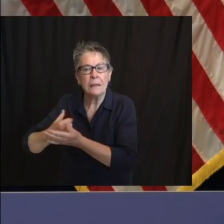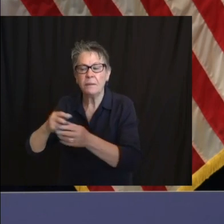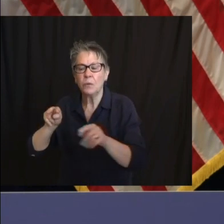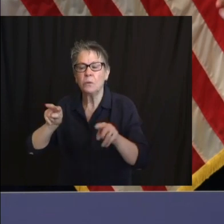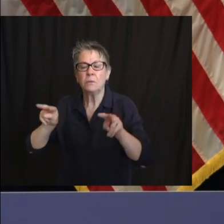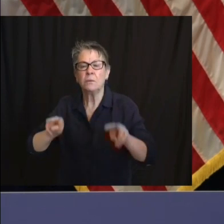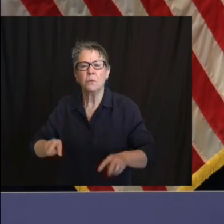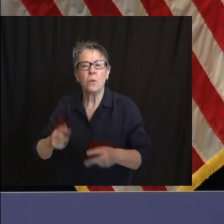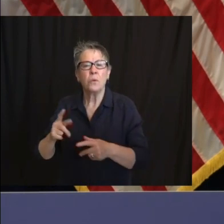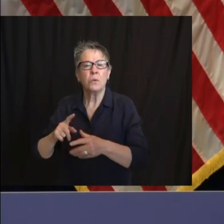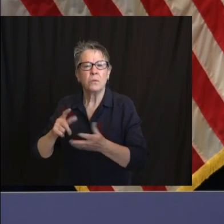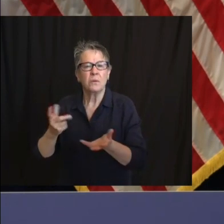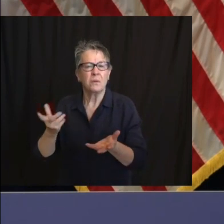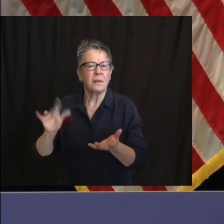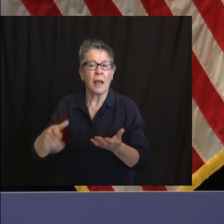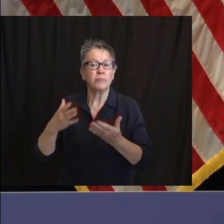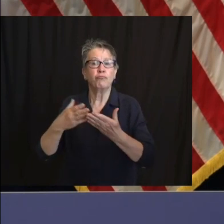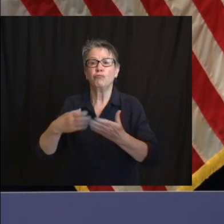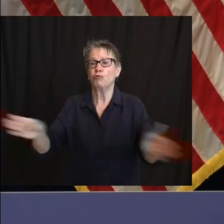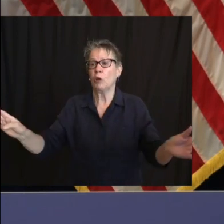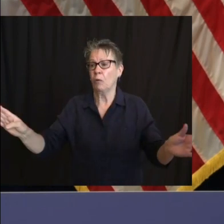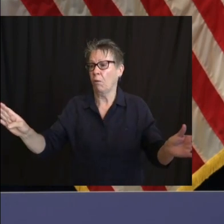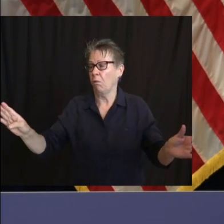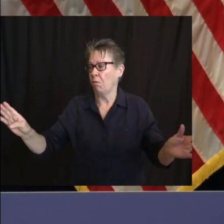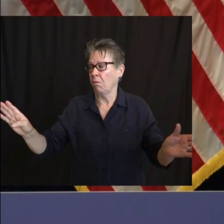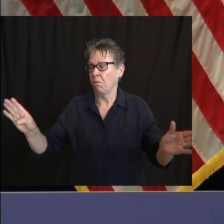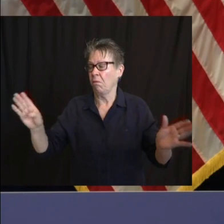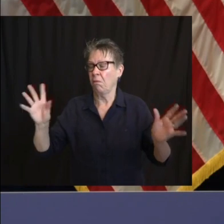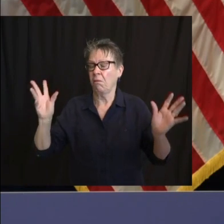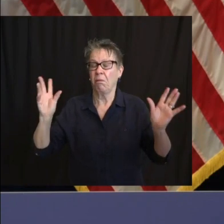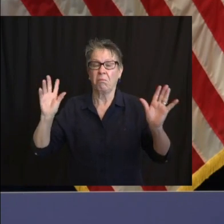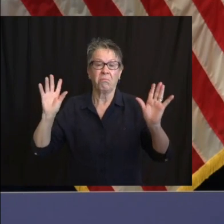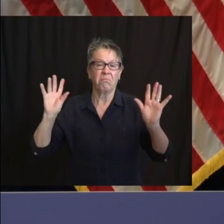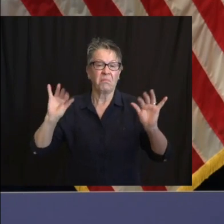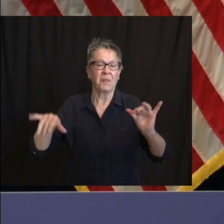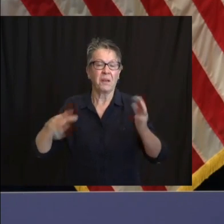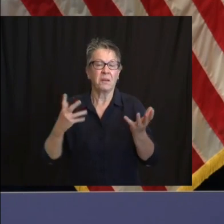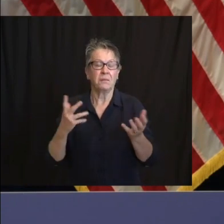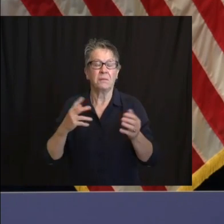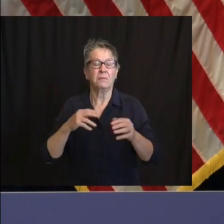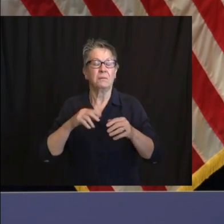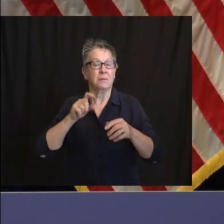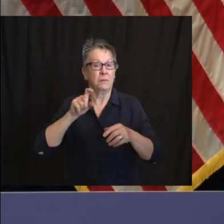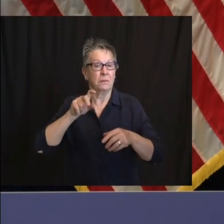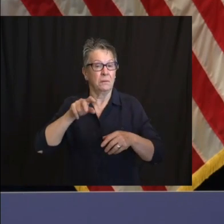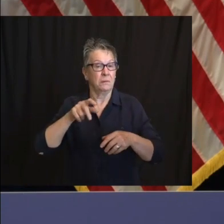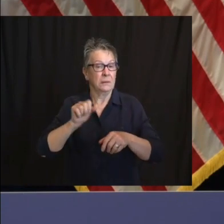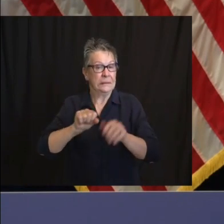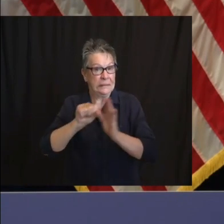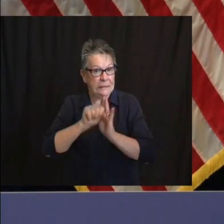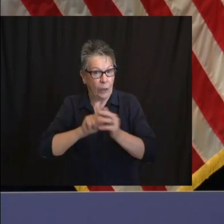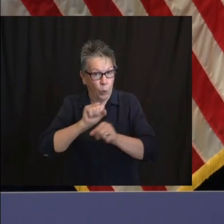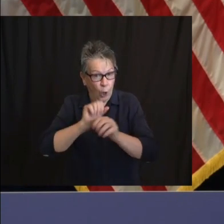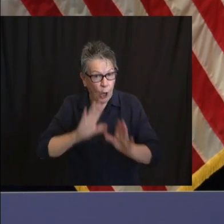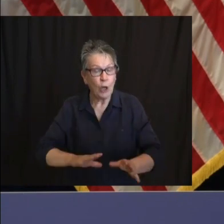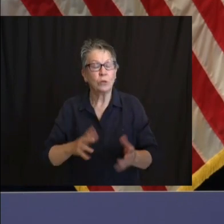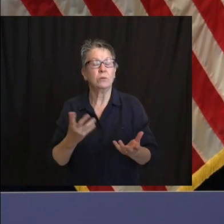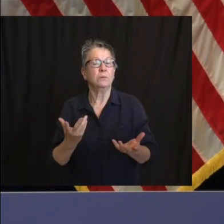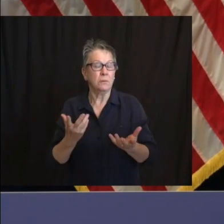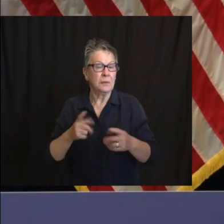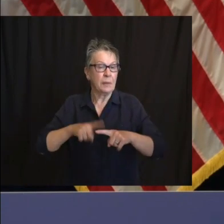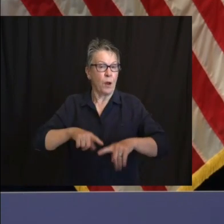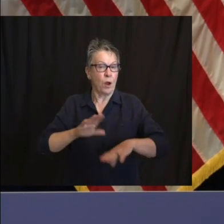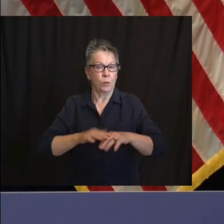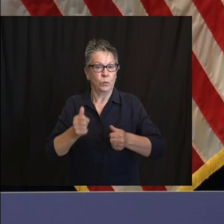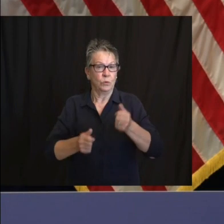any one individual. Thank you. Mike, is that you? For some reason, I think, I don't know why, maybe it's the mask. Good afternoon. Nice to see you.